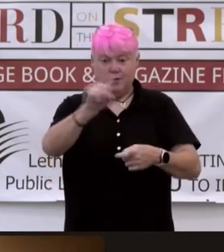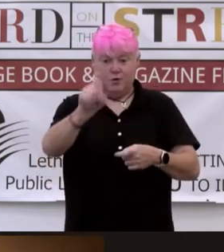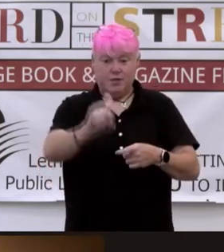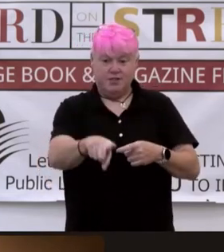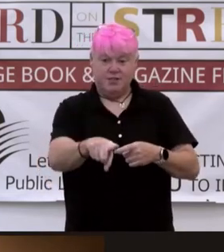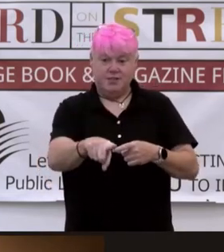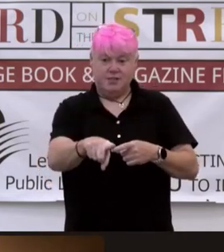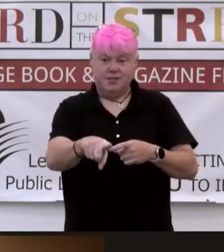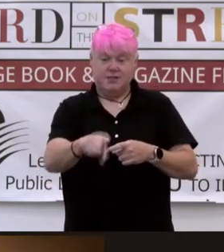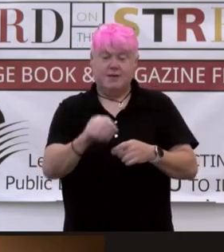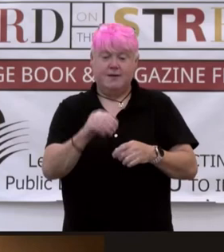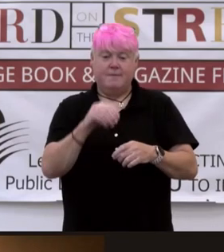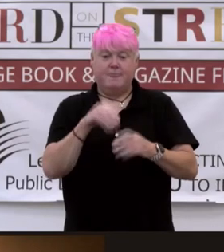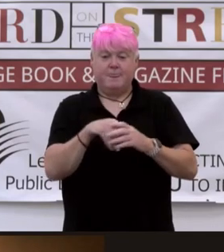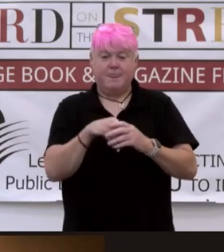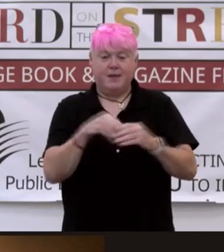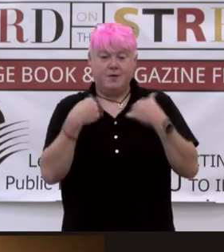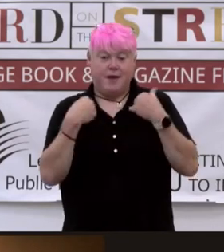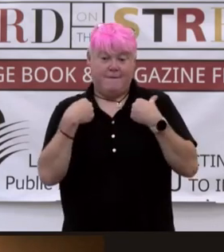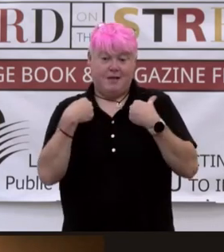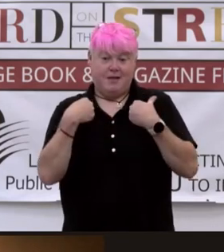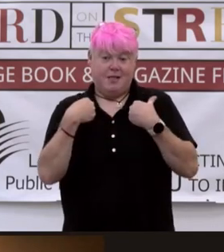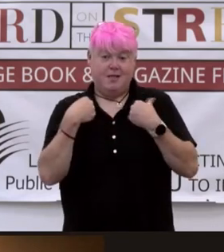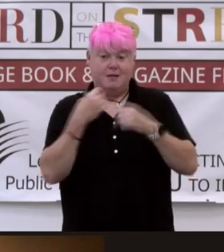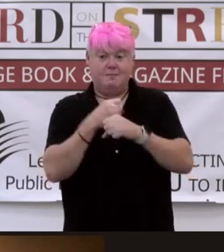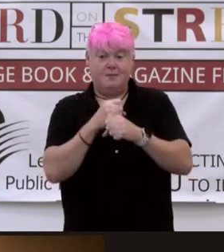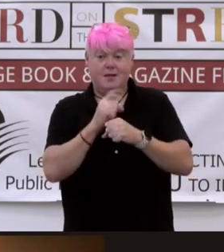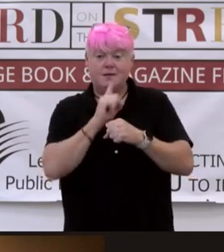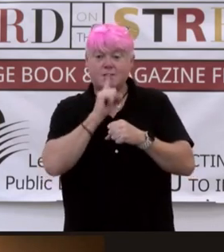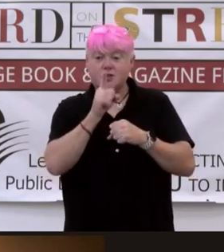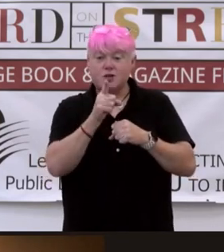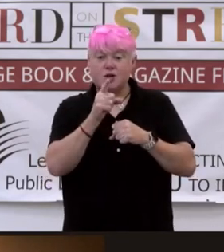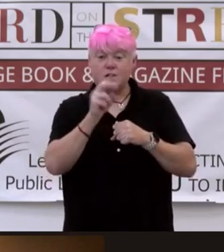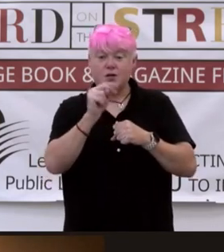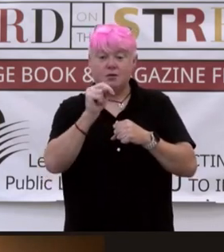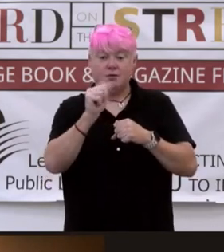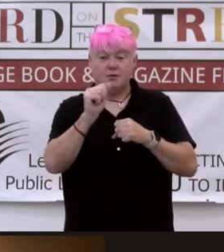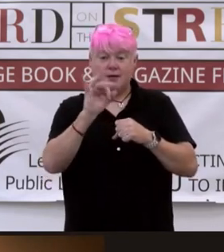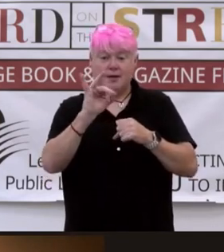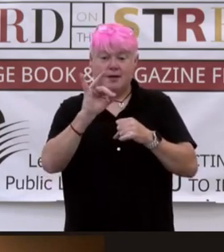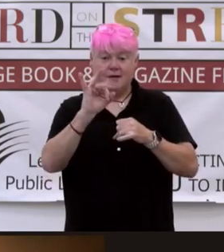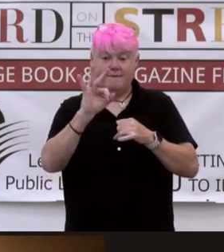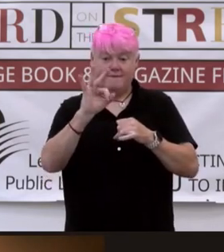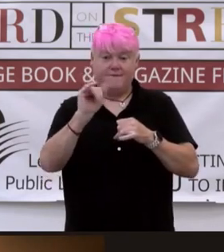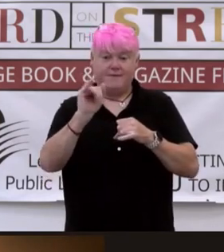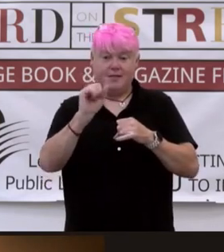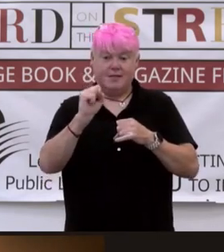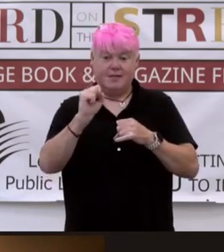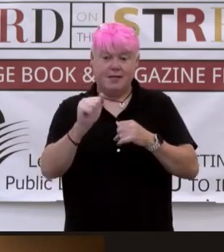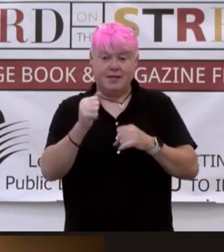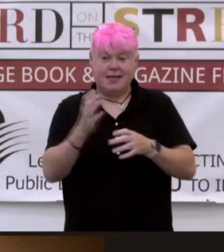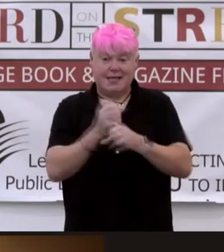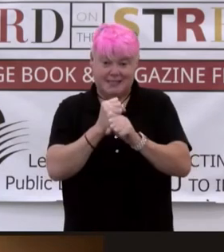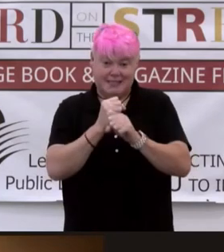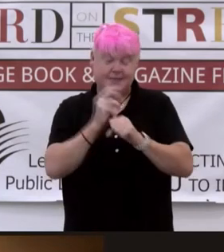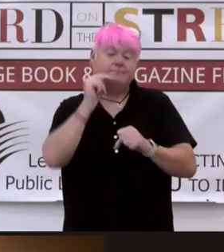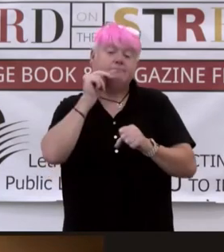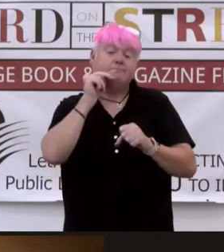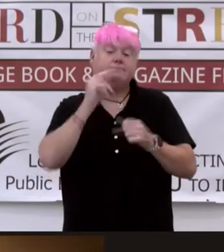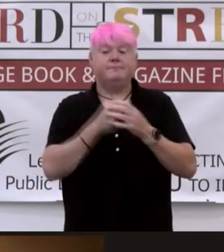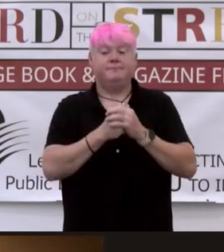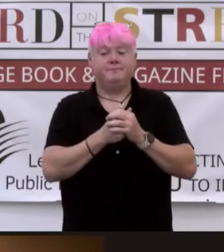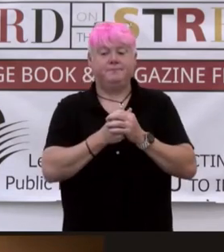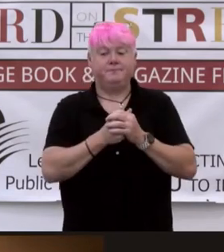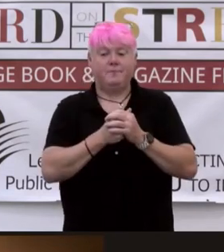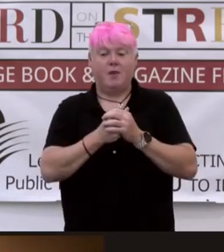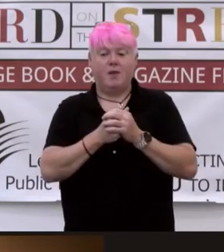in there, should you have any, and I will make sure that Nafisa gets the questions, and we'll have a nice little discussion at